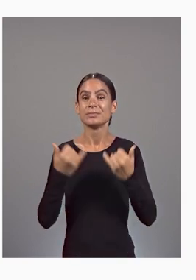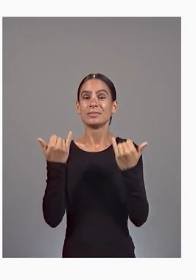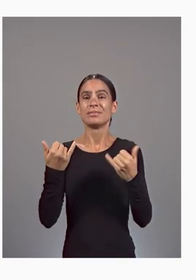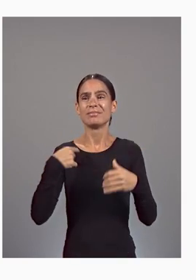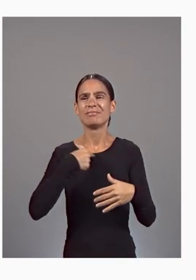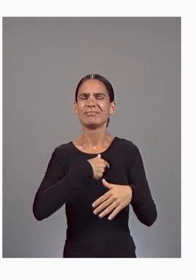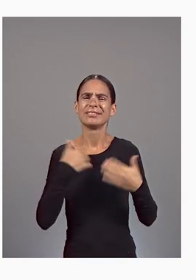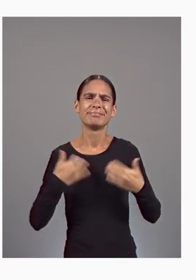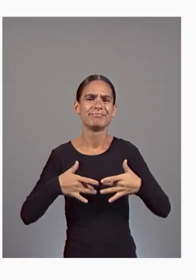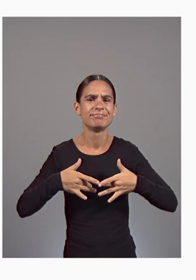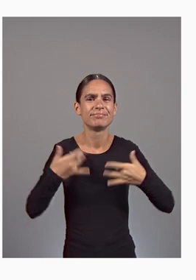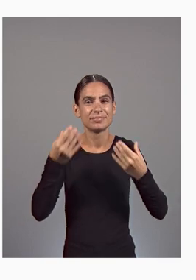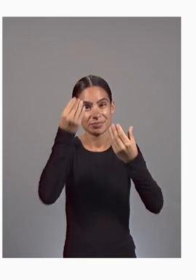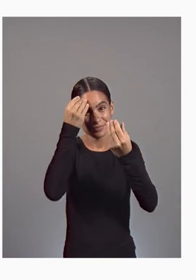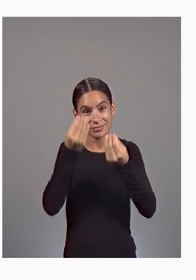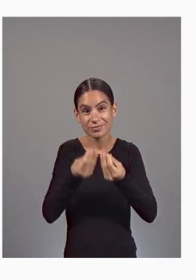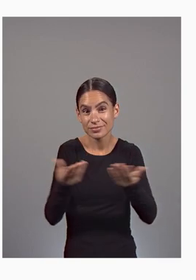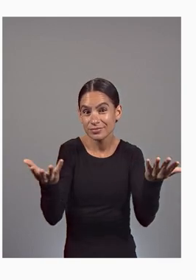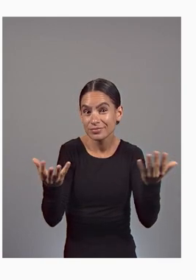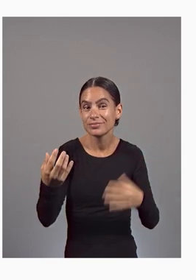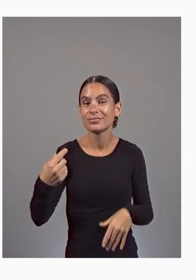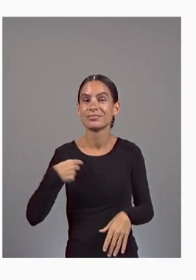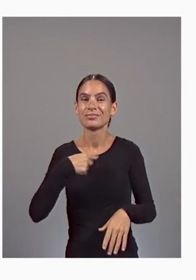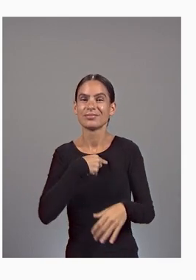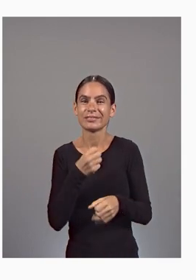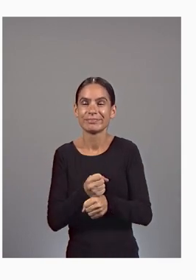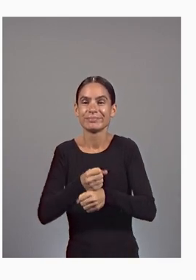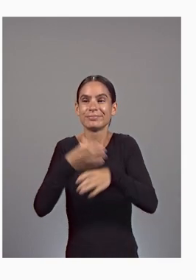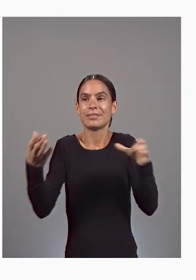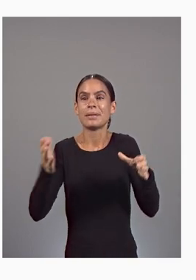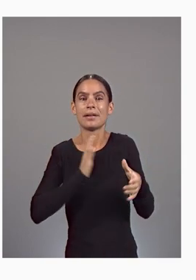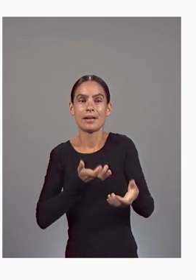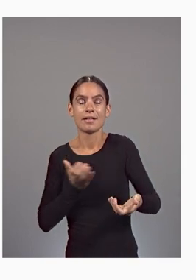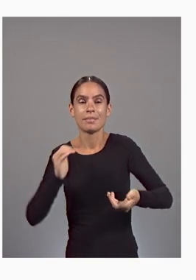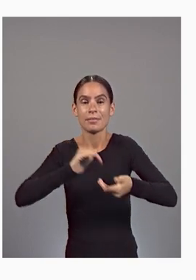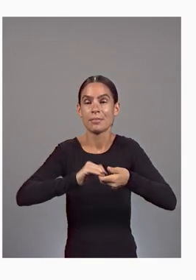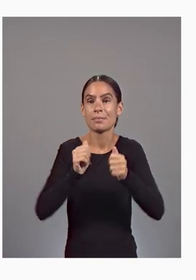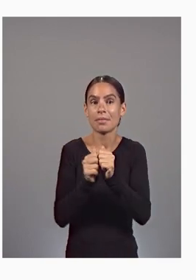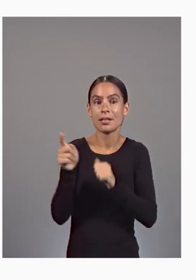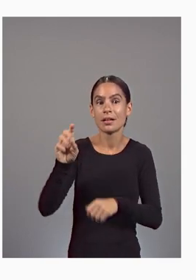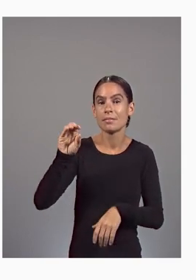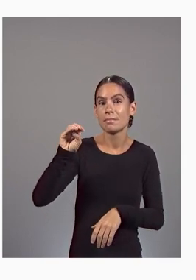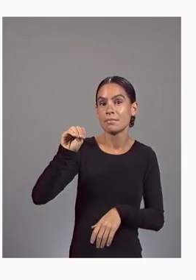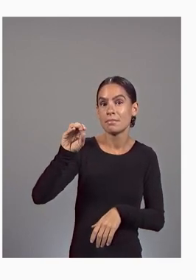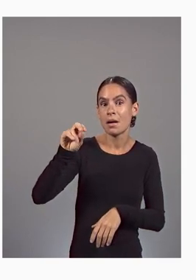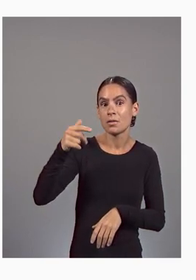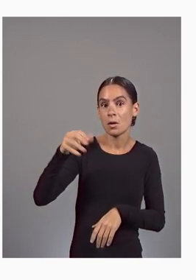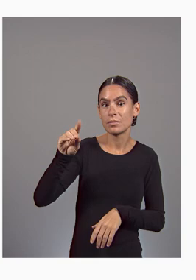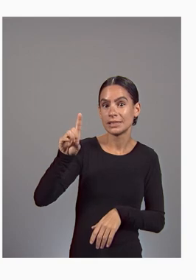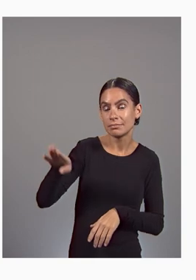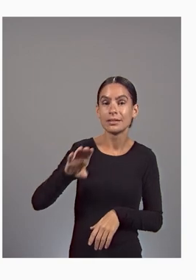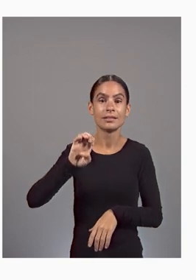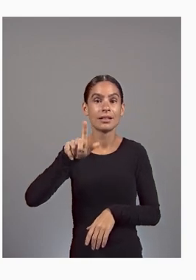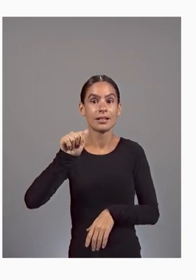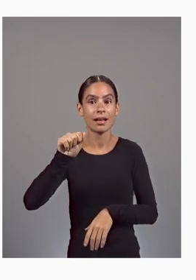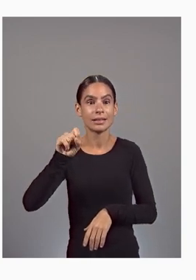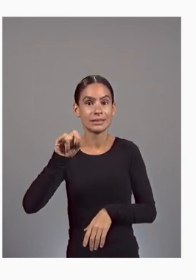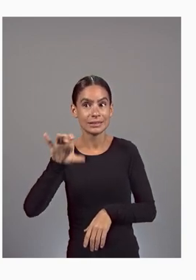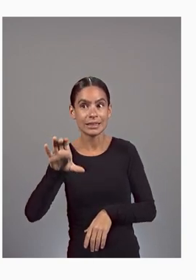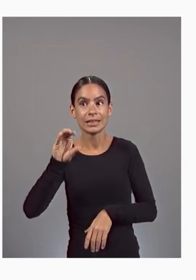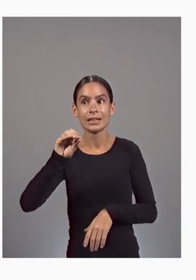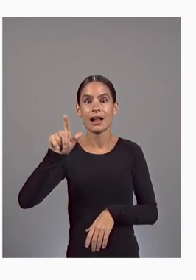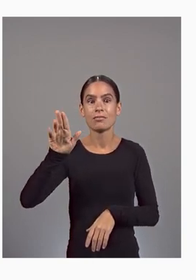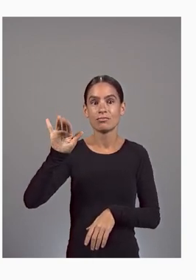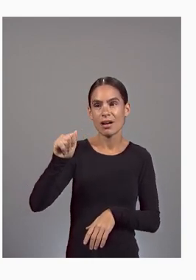partnerships with MongoDB, Elastic, Calibra, Palantir, ServiceNow, and many more.